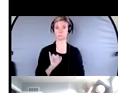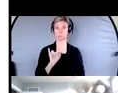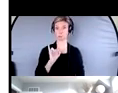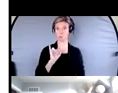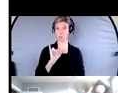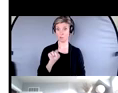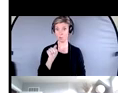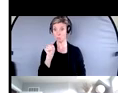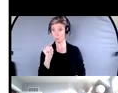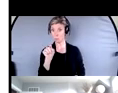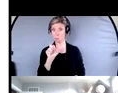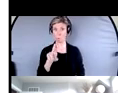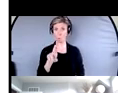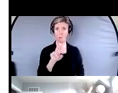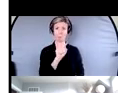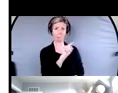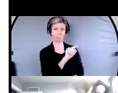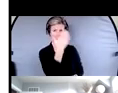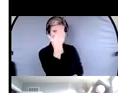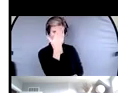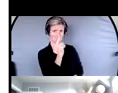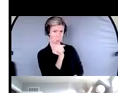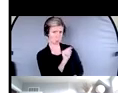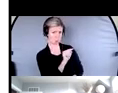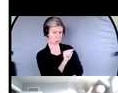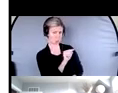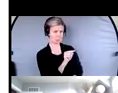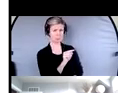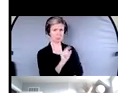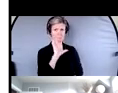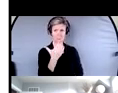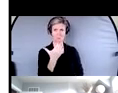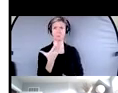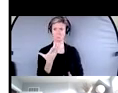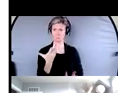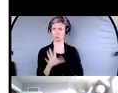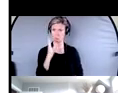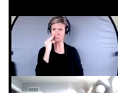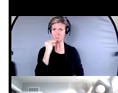know was experiencing financial abuse, would you know who to tell or report to?